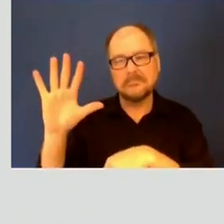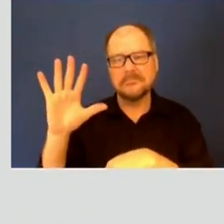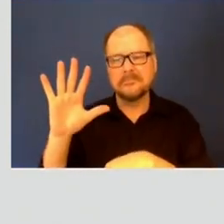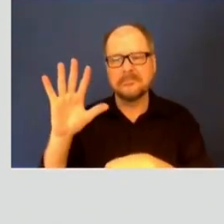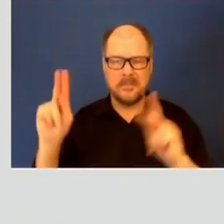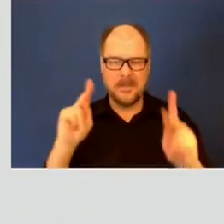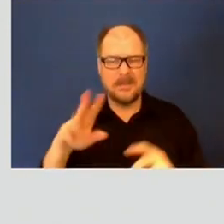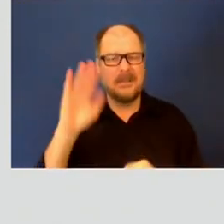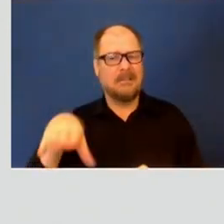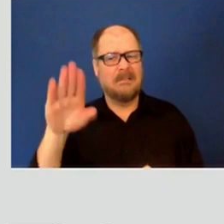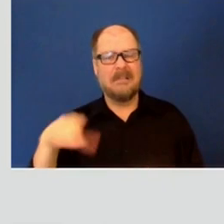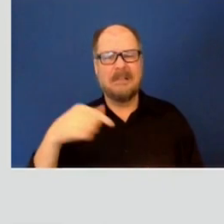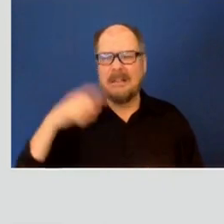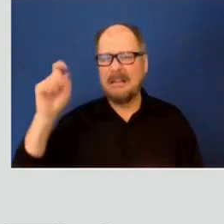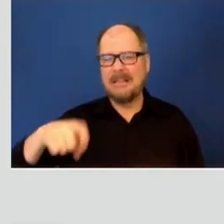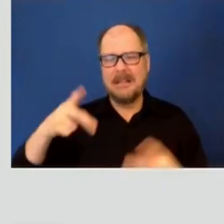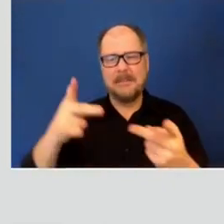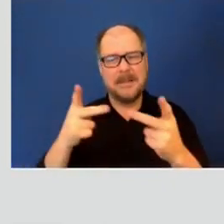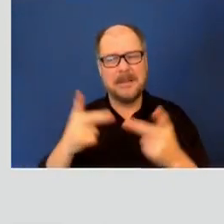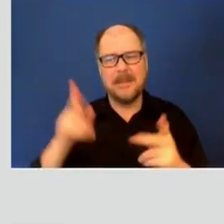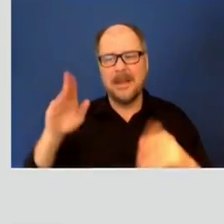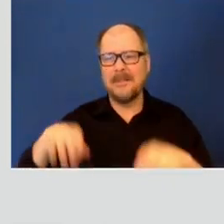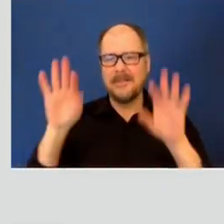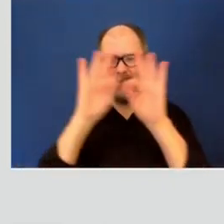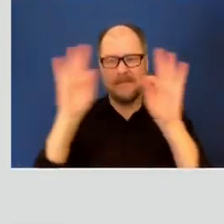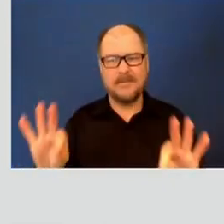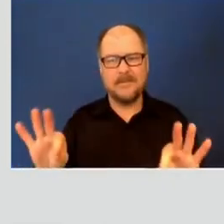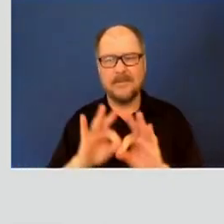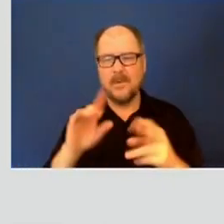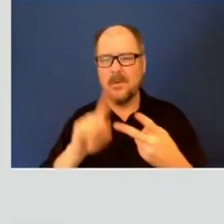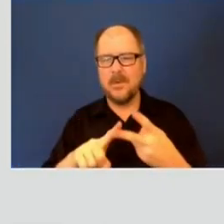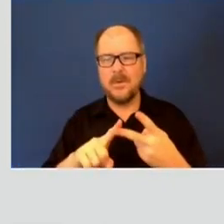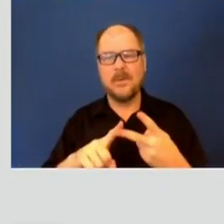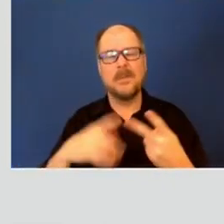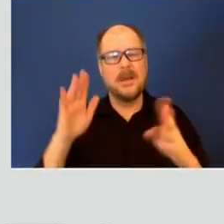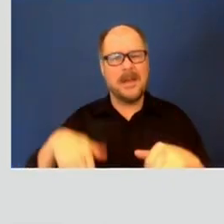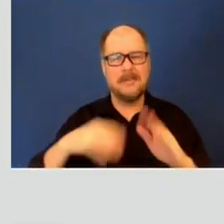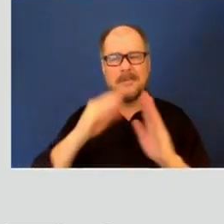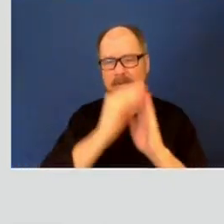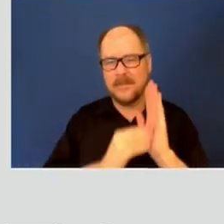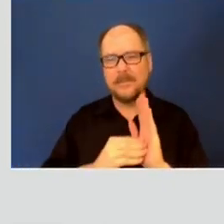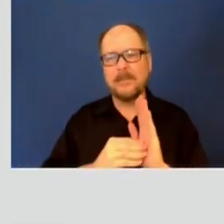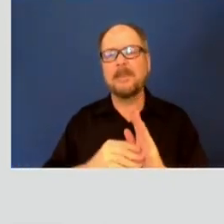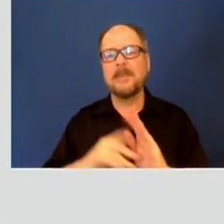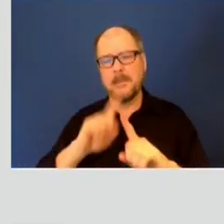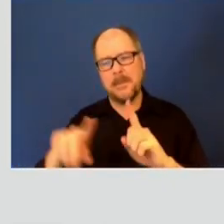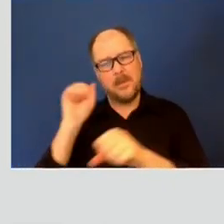place, I haven't got a form, I haven't got to the hotel, I've been at work. Can they still find a way to get there?